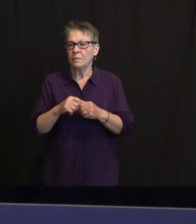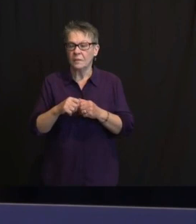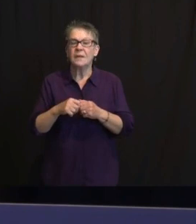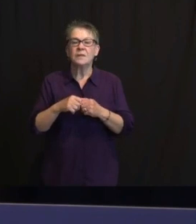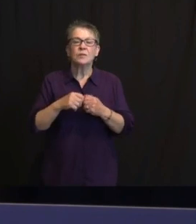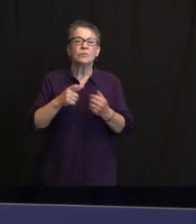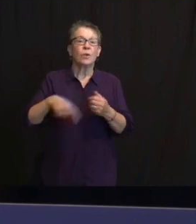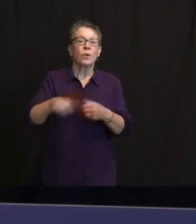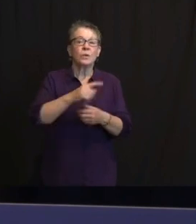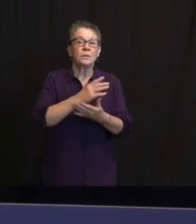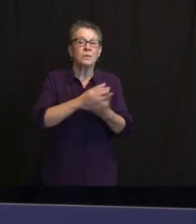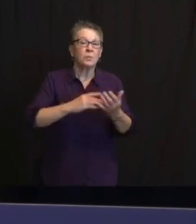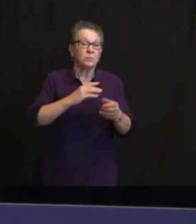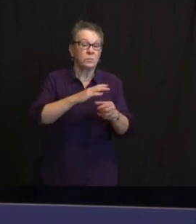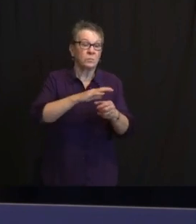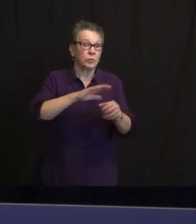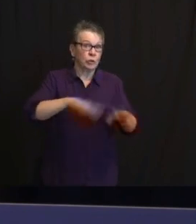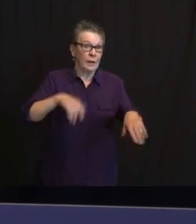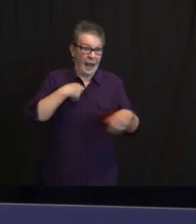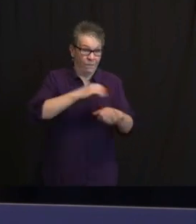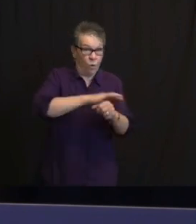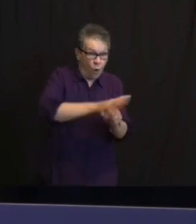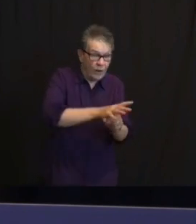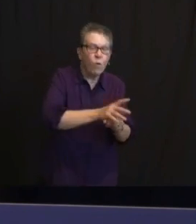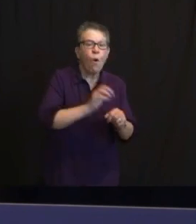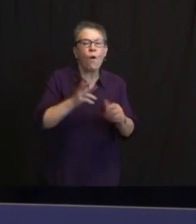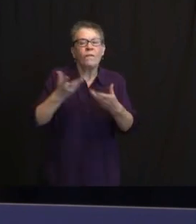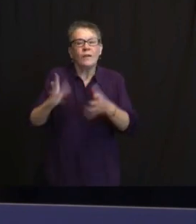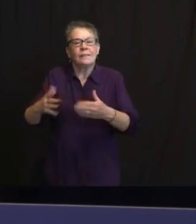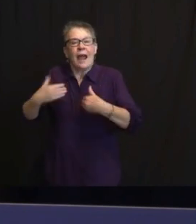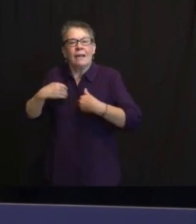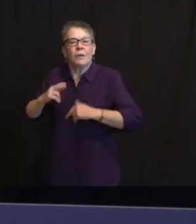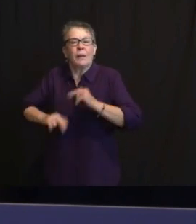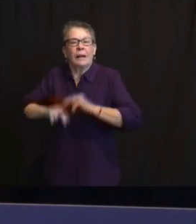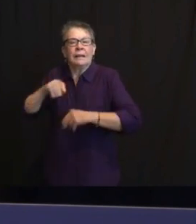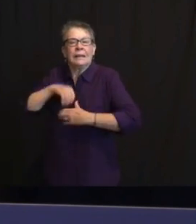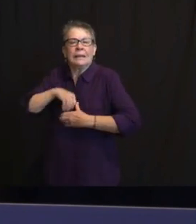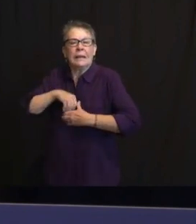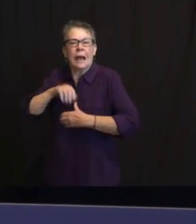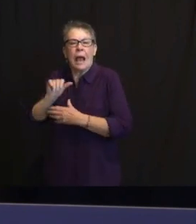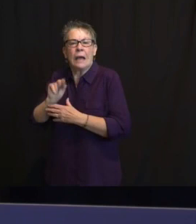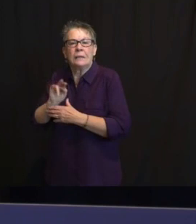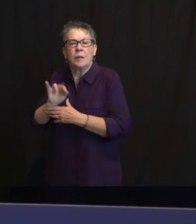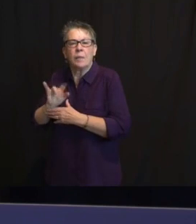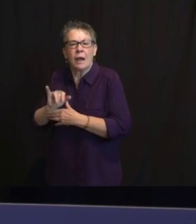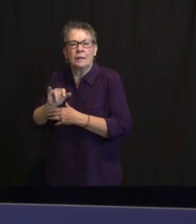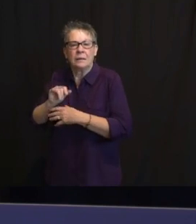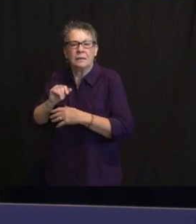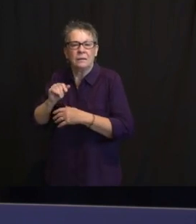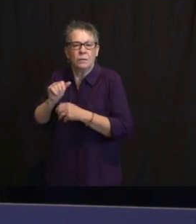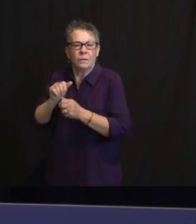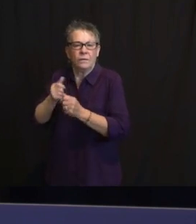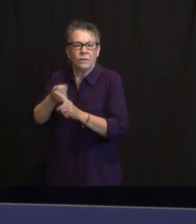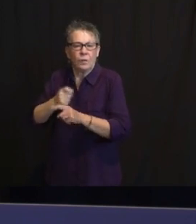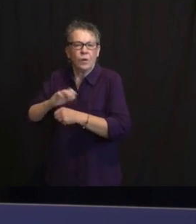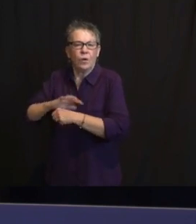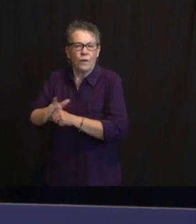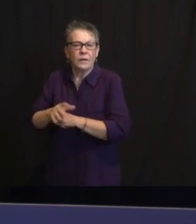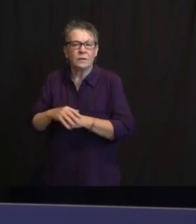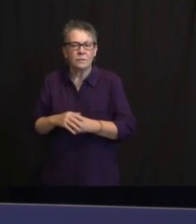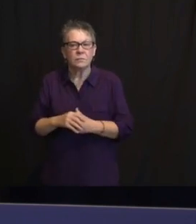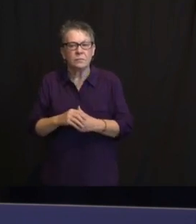FOR COVID-19 EXPOSURE WITHIN FOUR WEEKS PRIOR TO SYMPTOMS. THERE ARE NO NEW CONFIRMED CASES OF THE